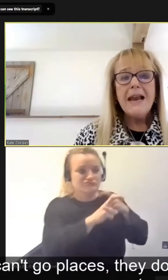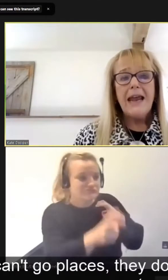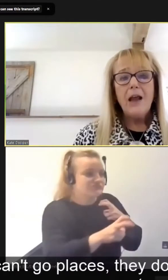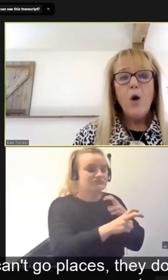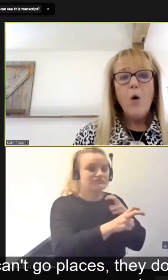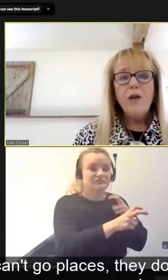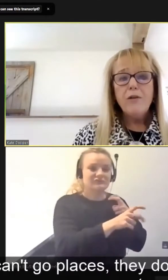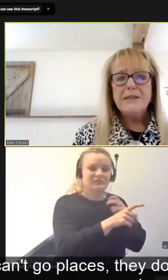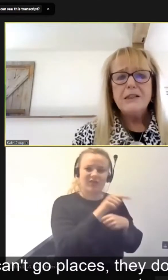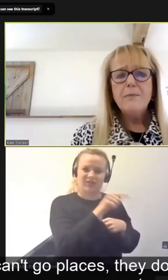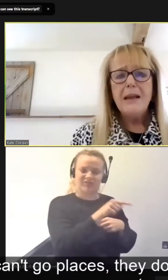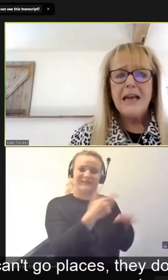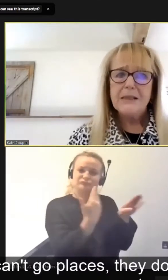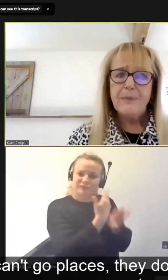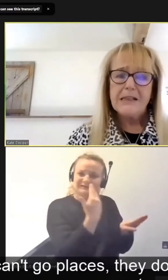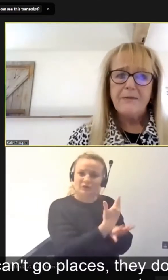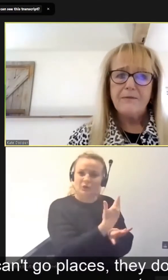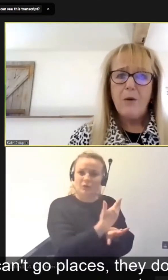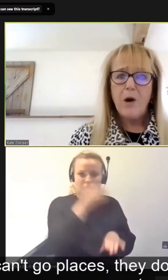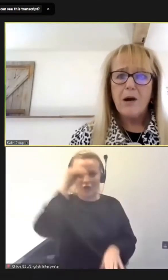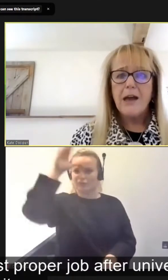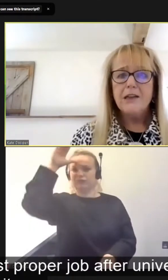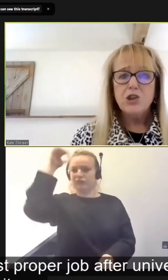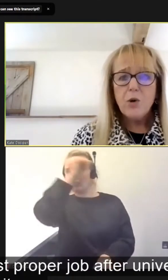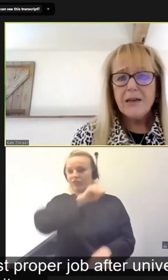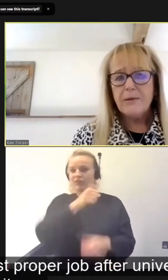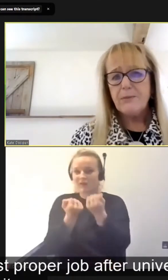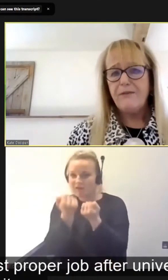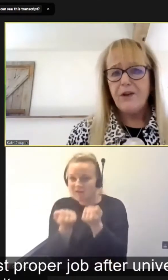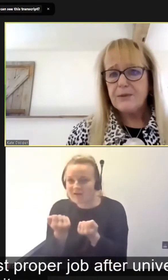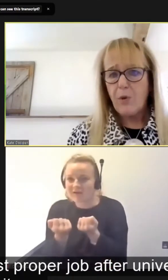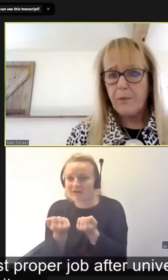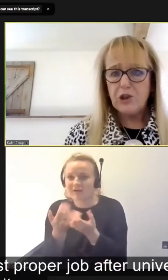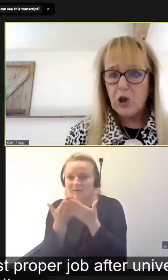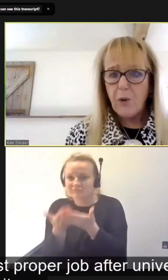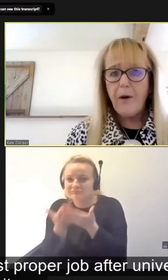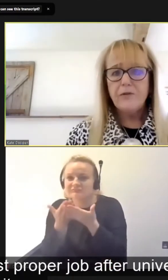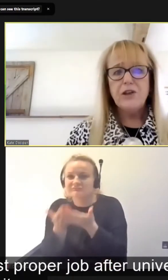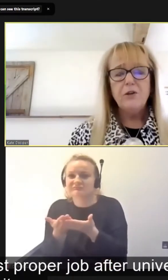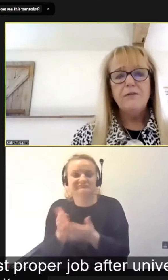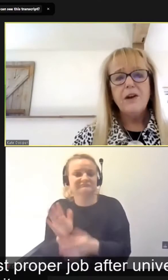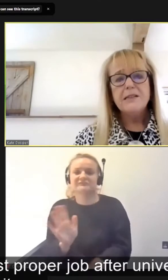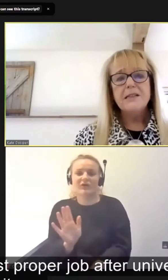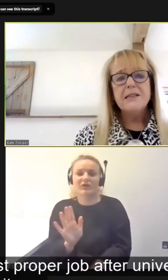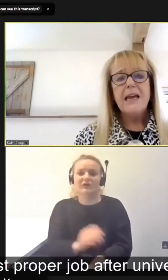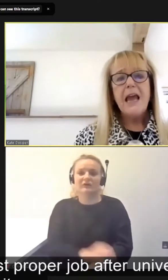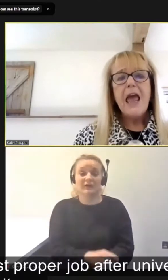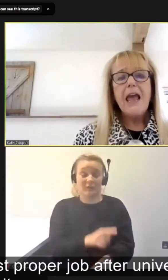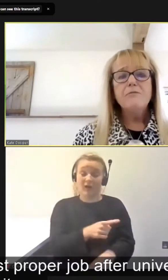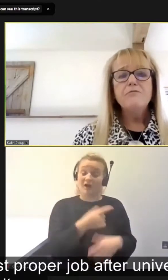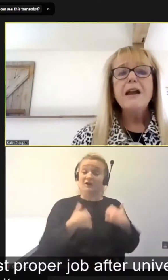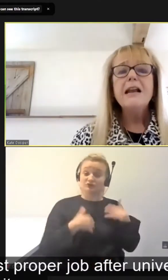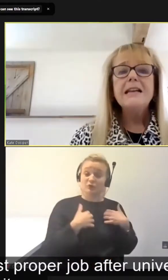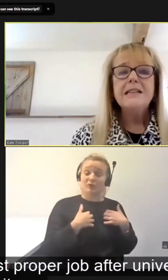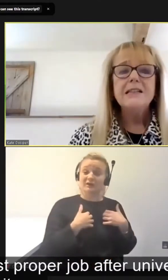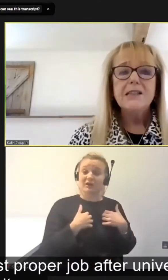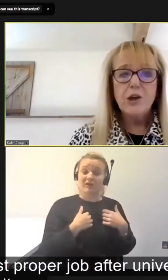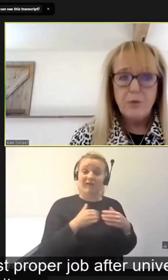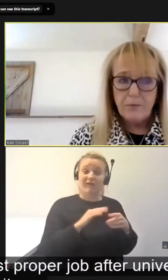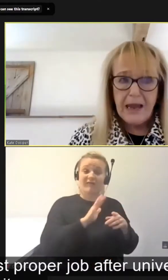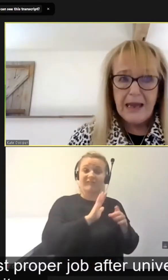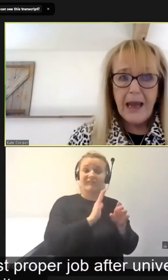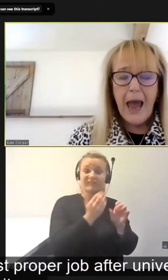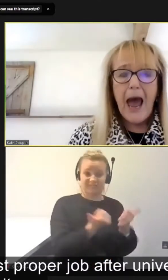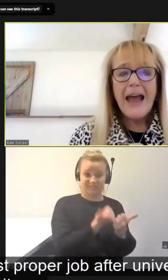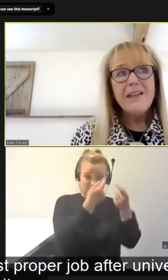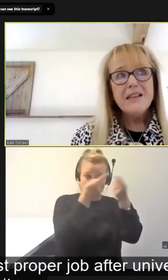so really, although there were so many aspects of that work I enjoyed, it was my first proper job after university, it really didn't